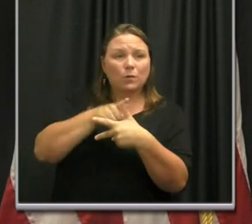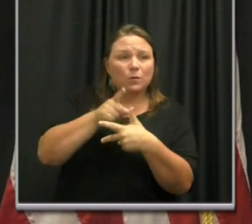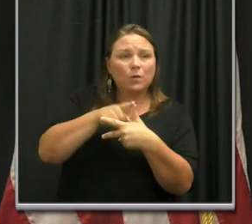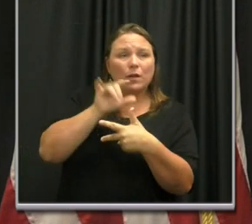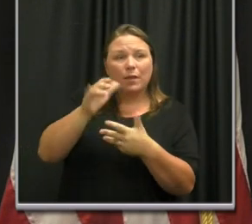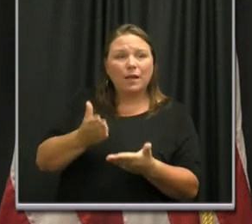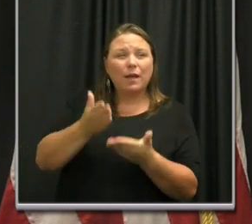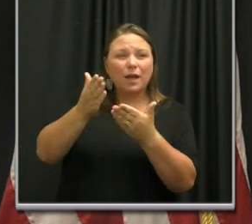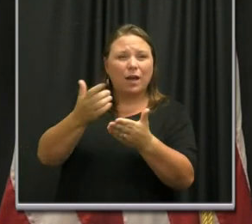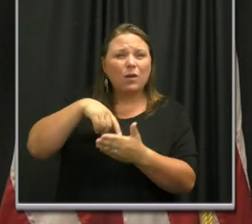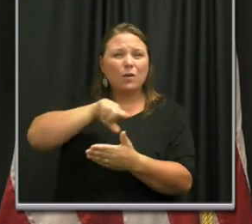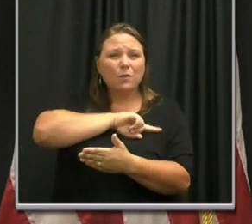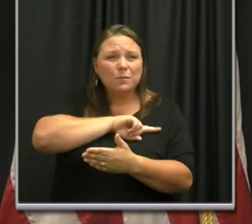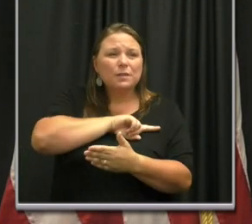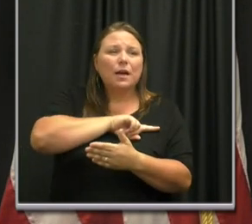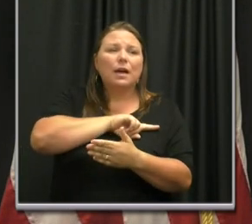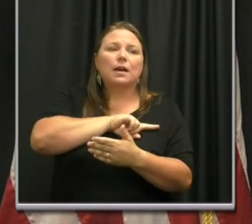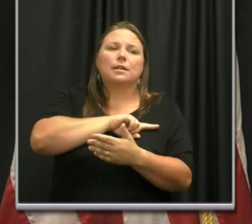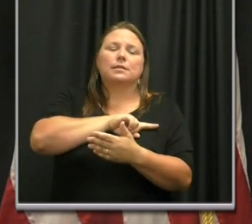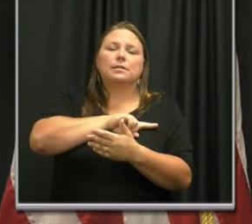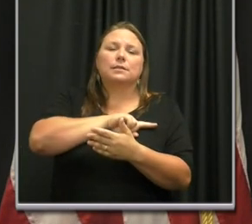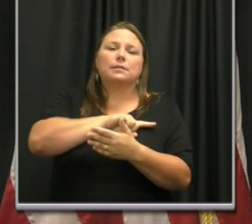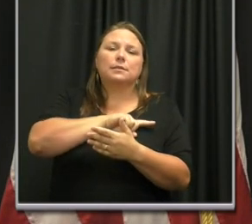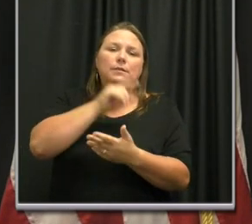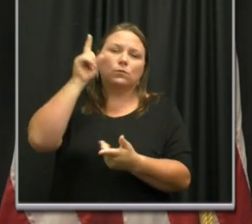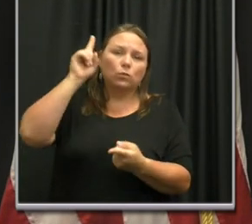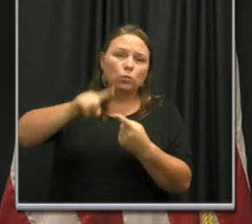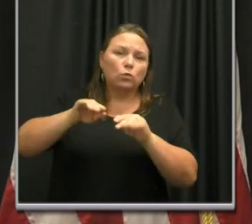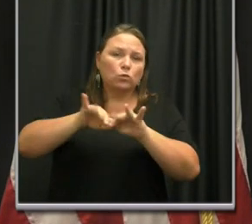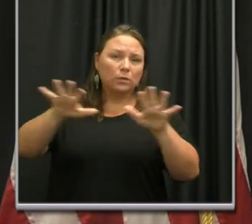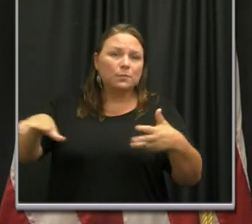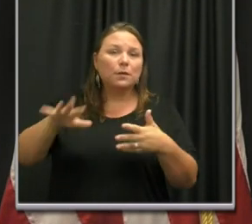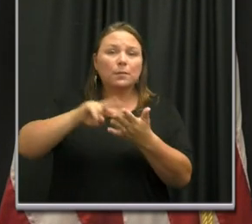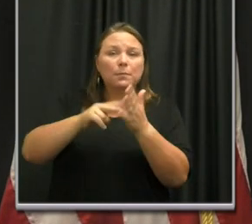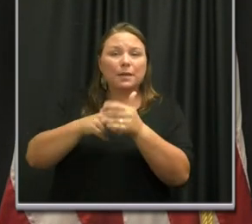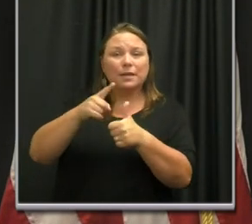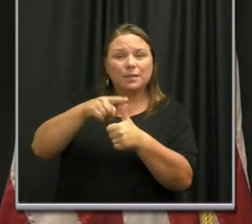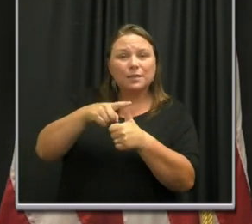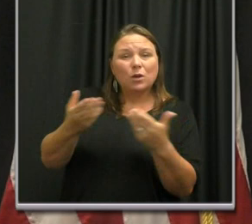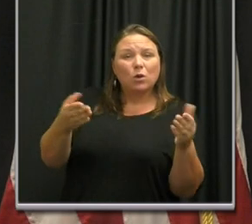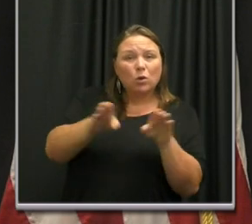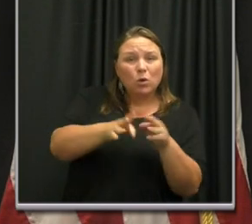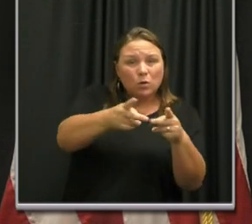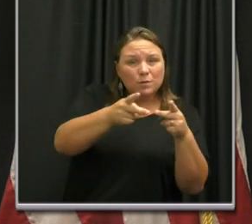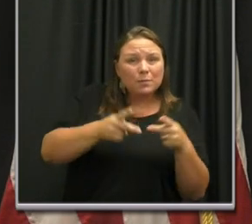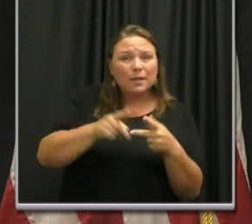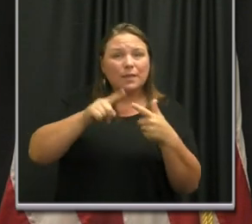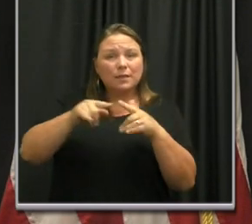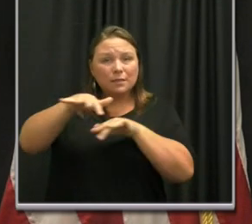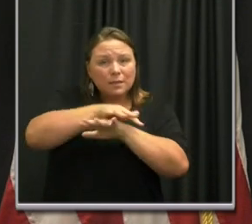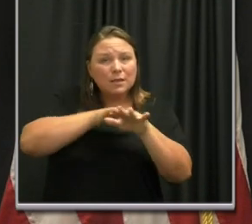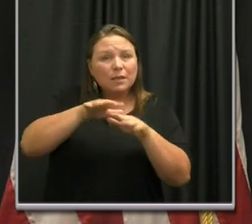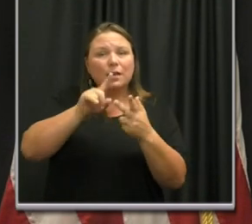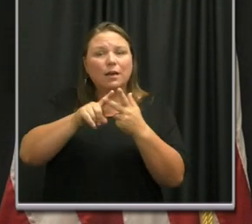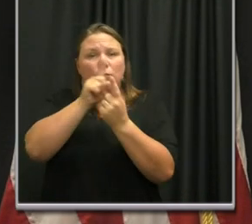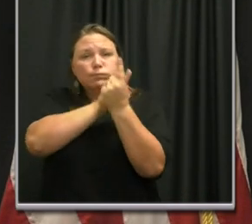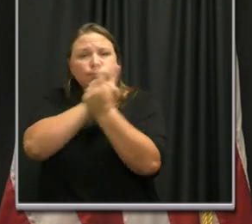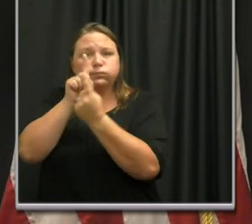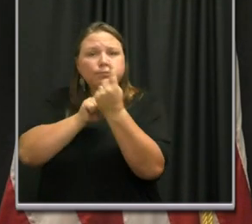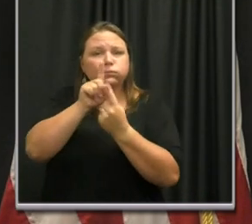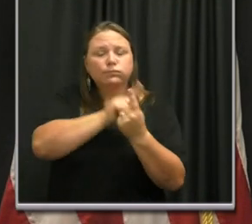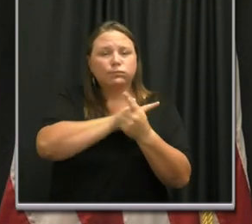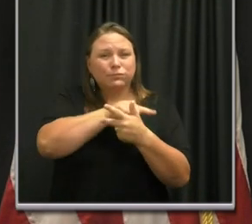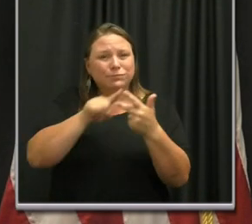presents us with a much higher risk of virus transmission, closed spaces, crowded places, and close contact